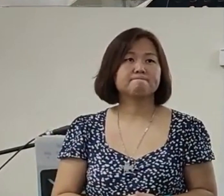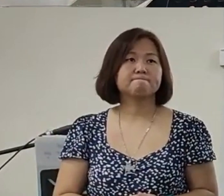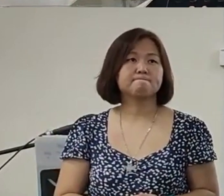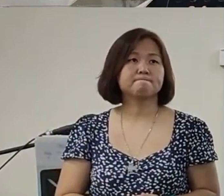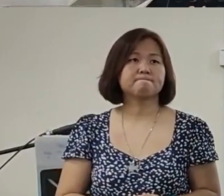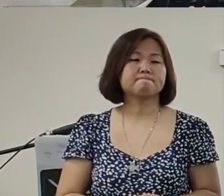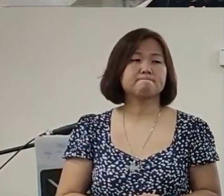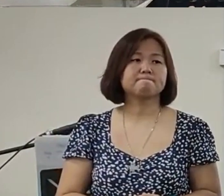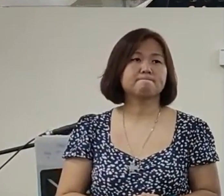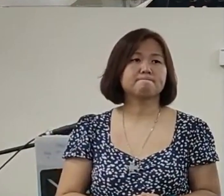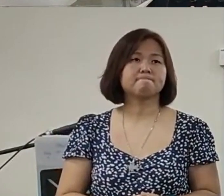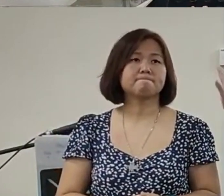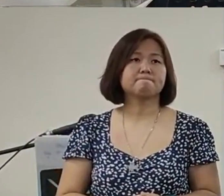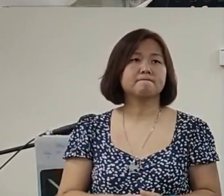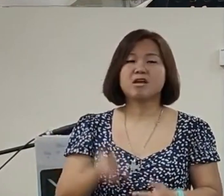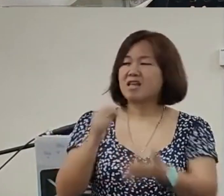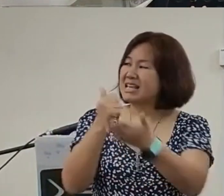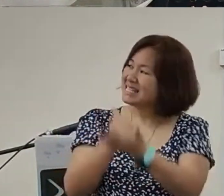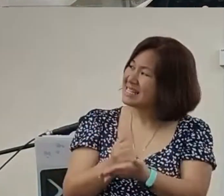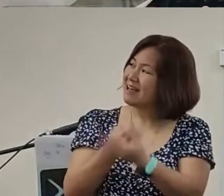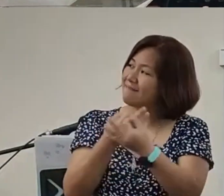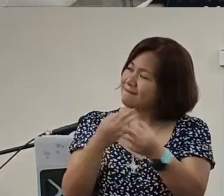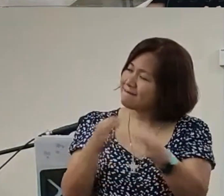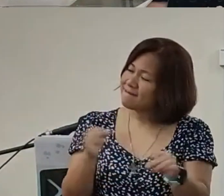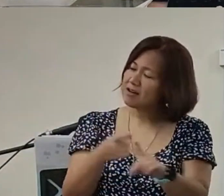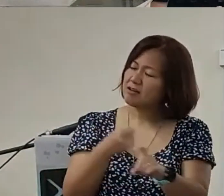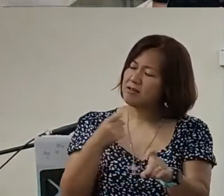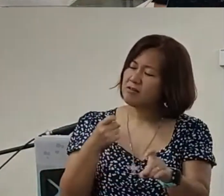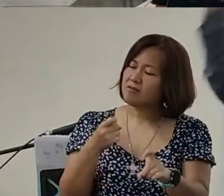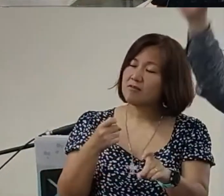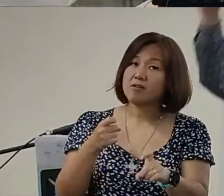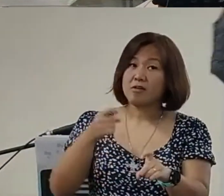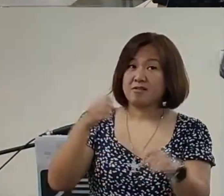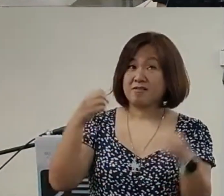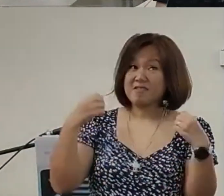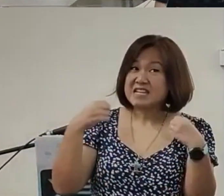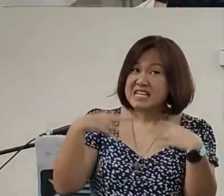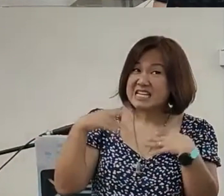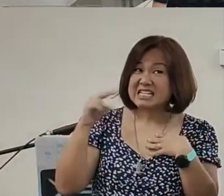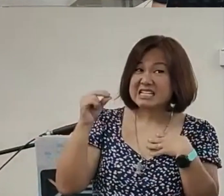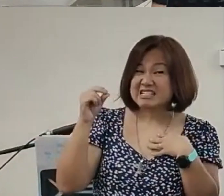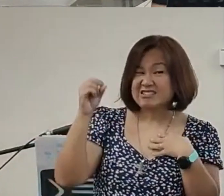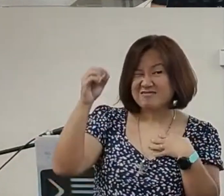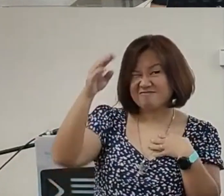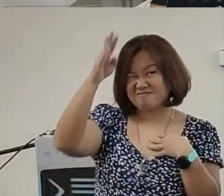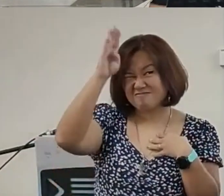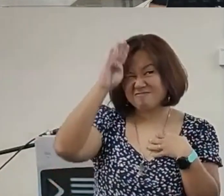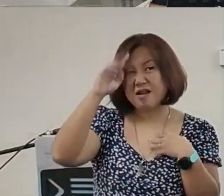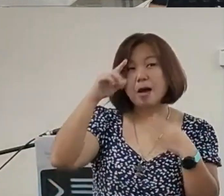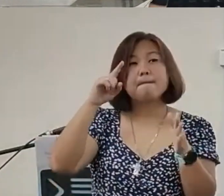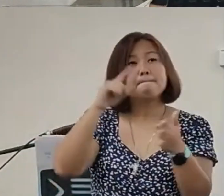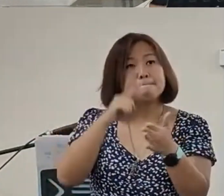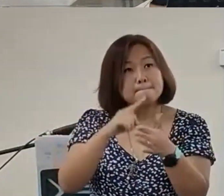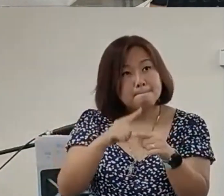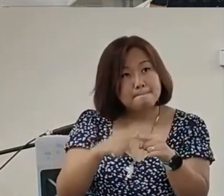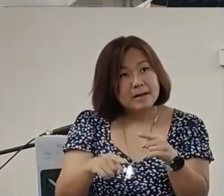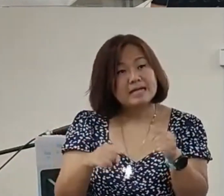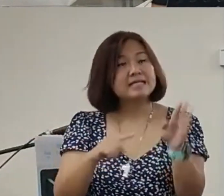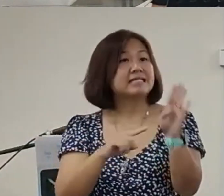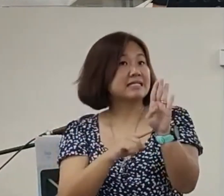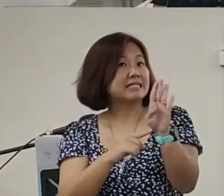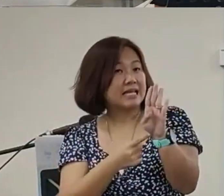is not just about being set free from ungodly fear but you need to start to have holy